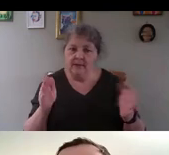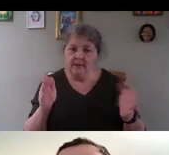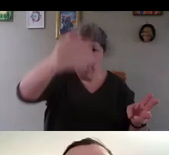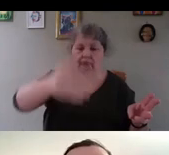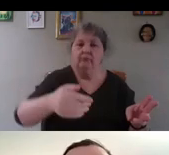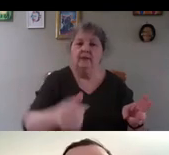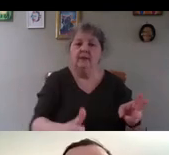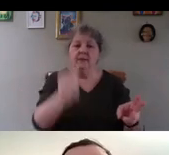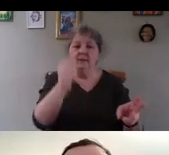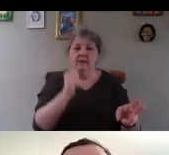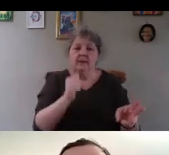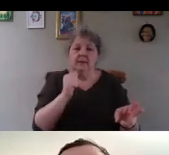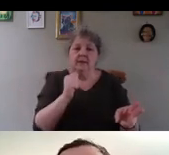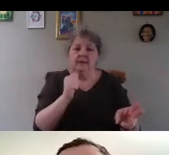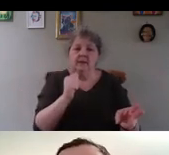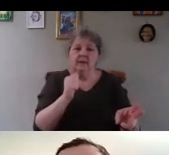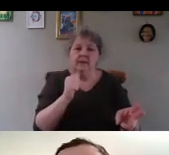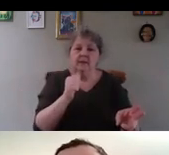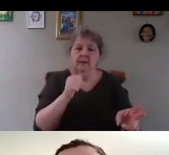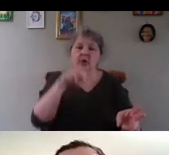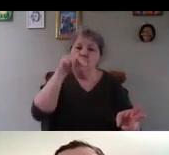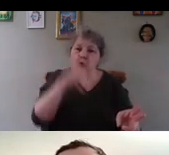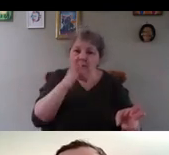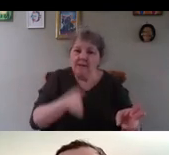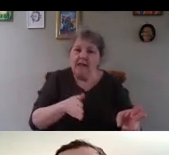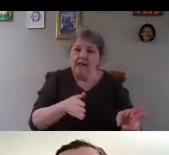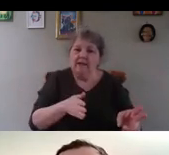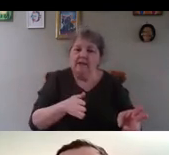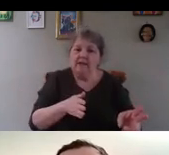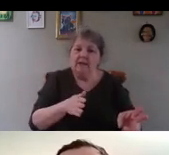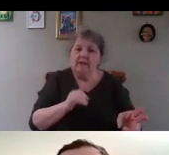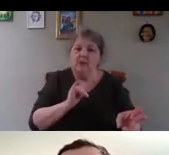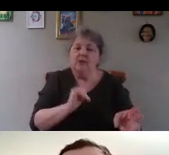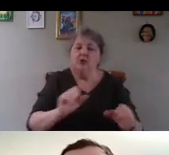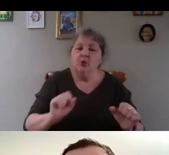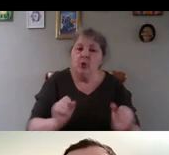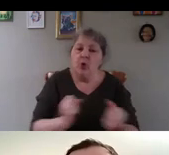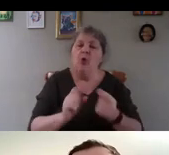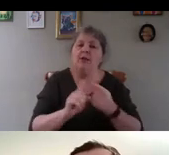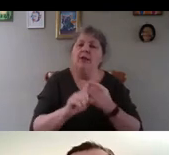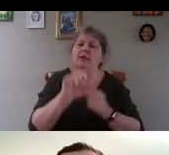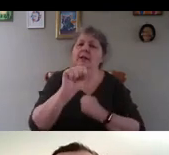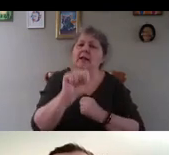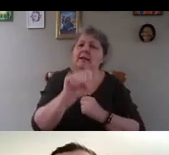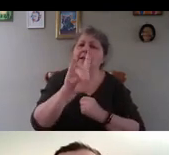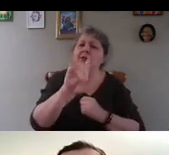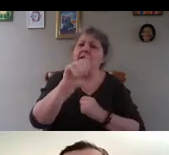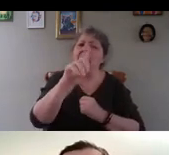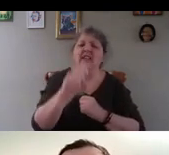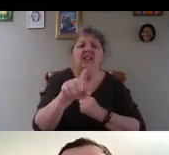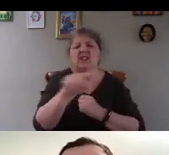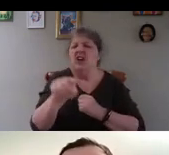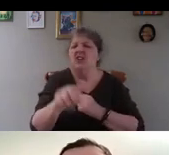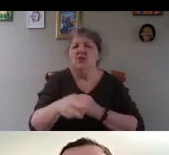You have the north side, which is cold and shade and not a good side